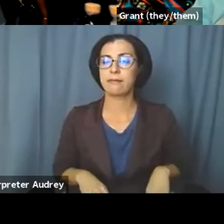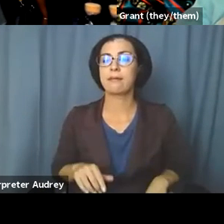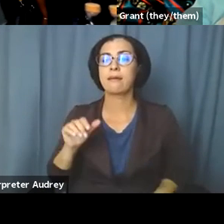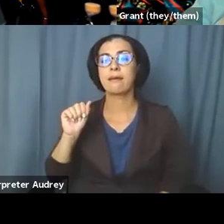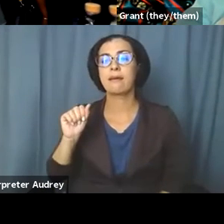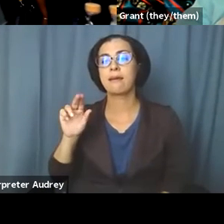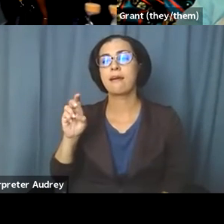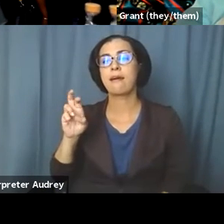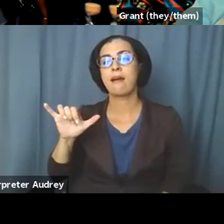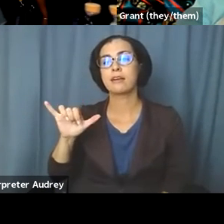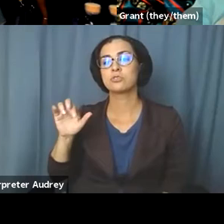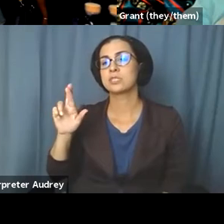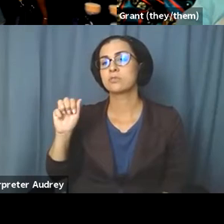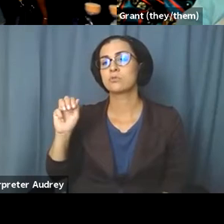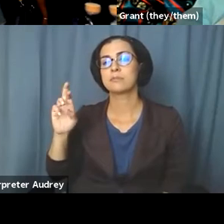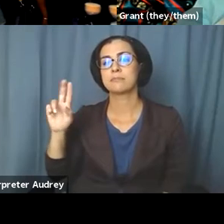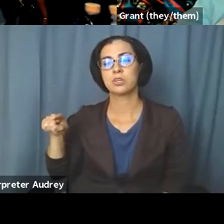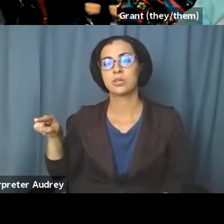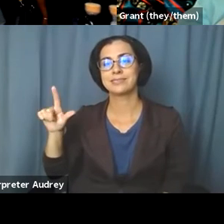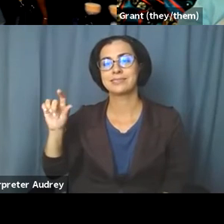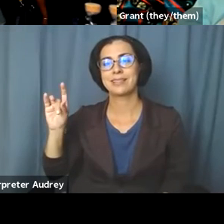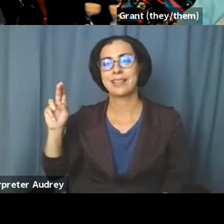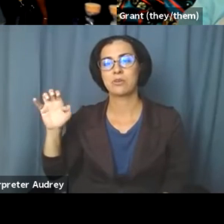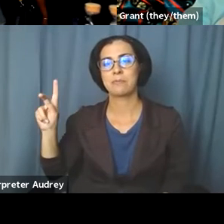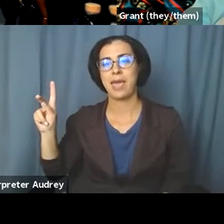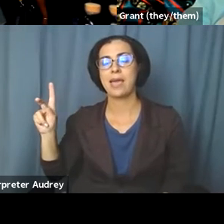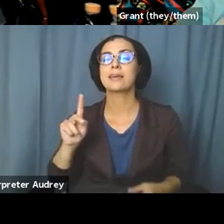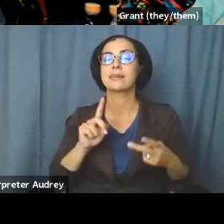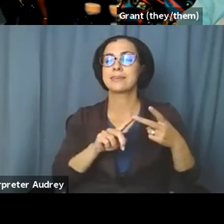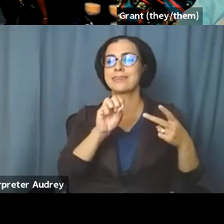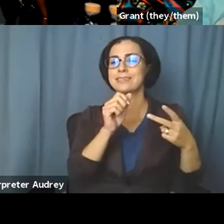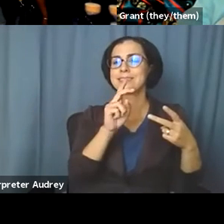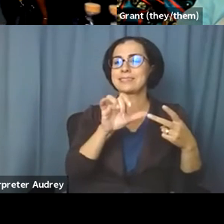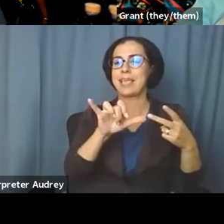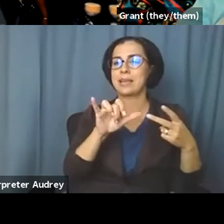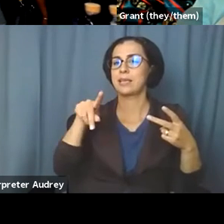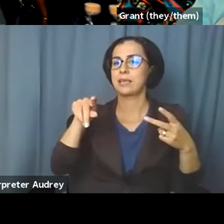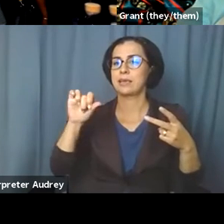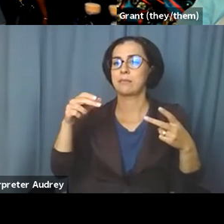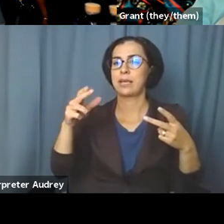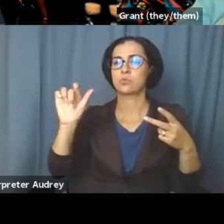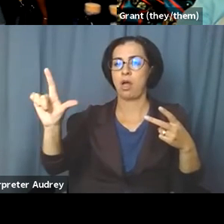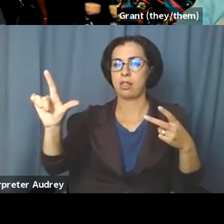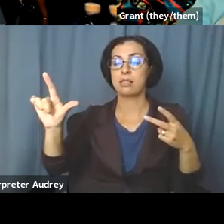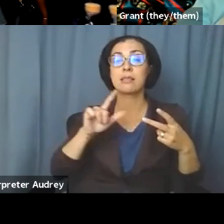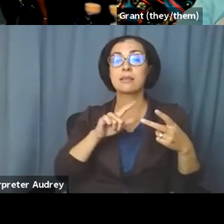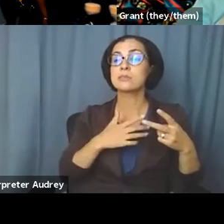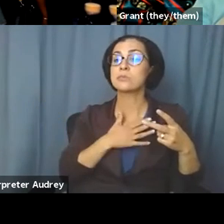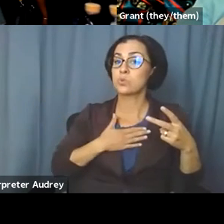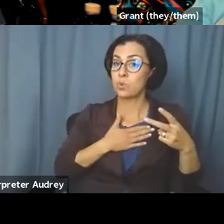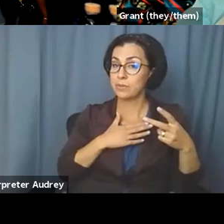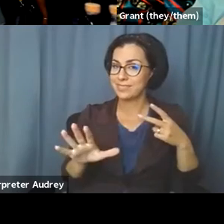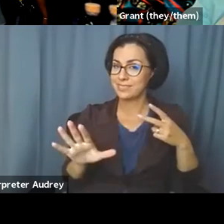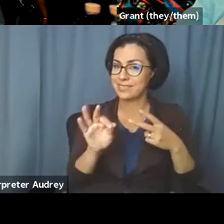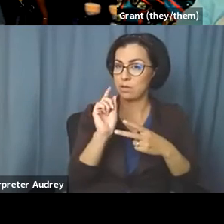Audrey Ramirez-Laudenbeck and Sandy Pasquale. So please use this moment to find and pin their